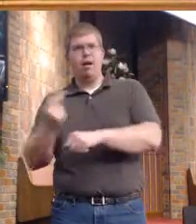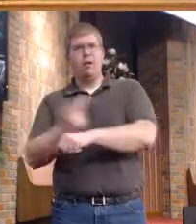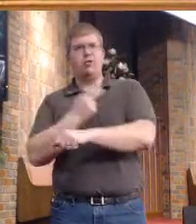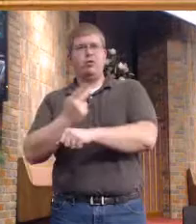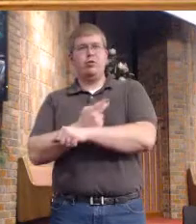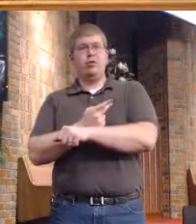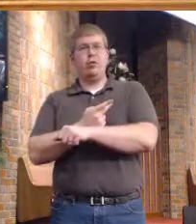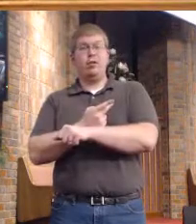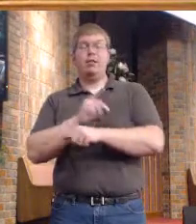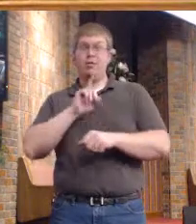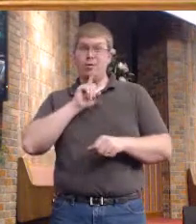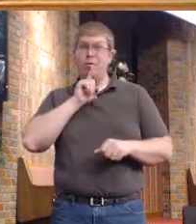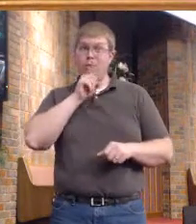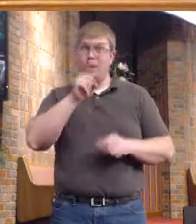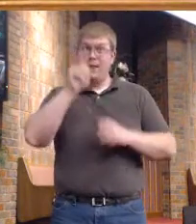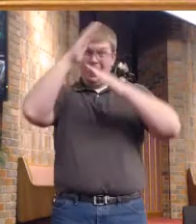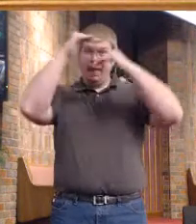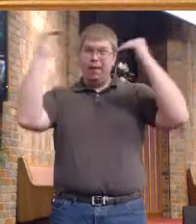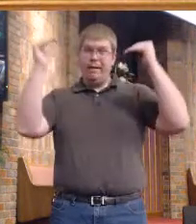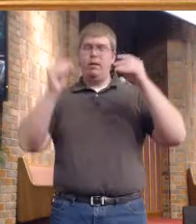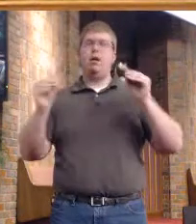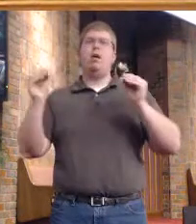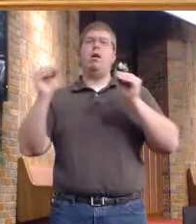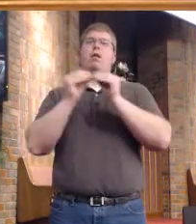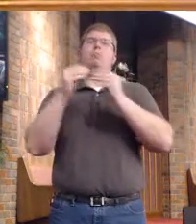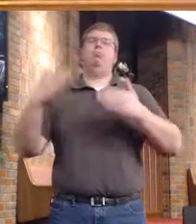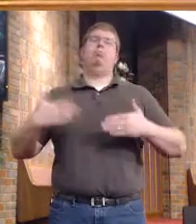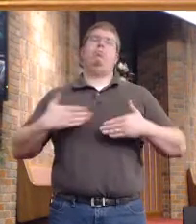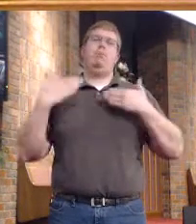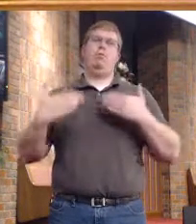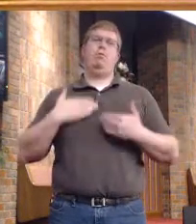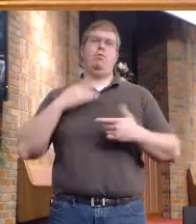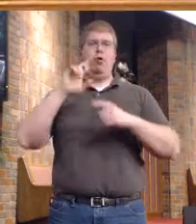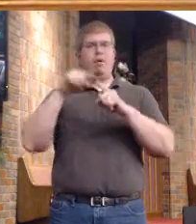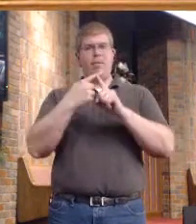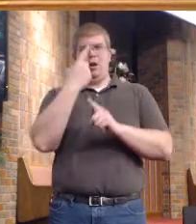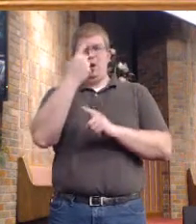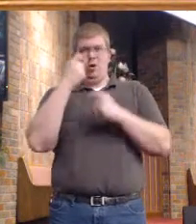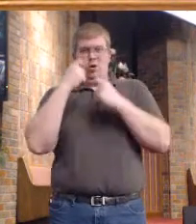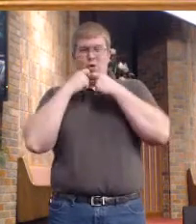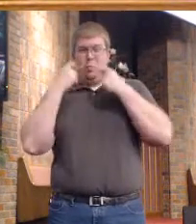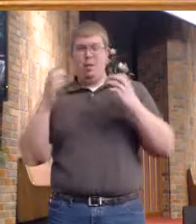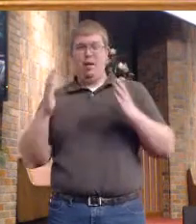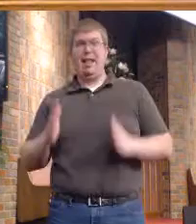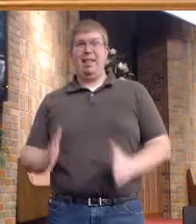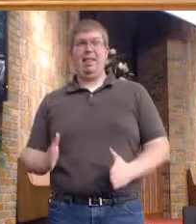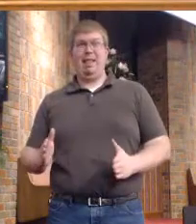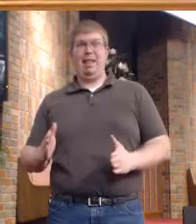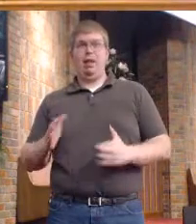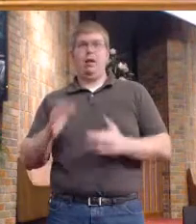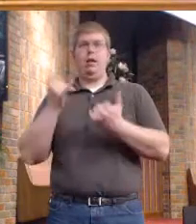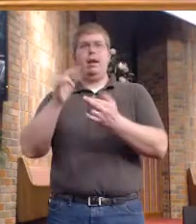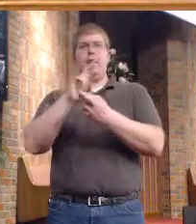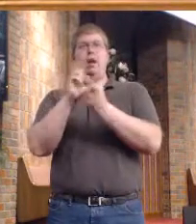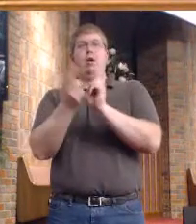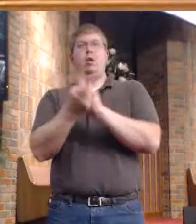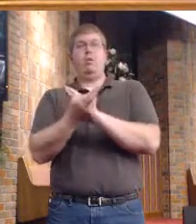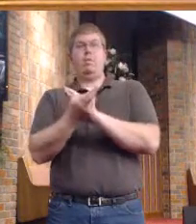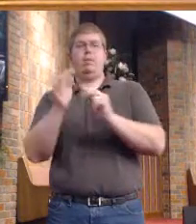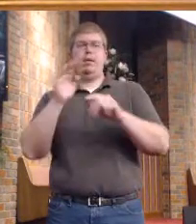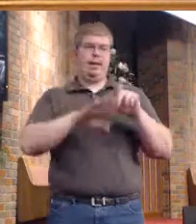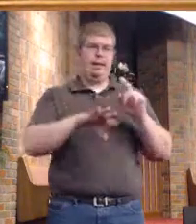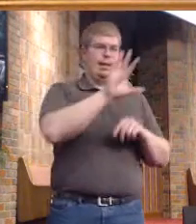more joy in heaven over one sinner who repents than over ninety-nine just persons who need no repentance.